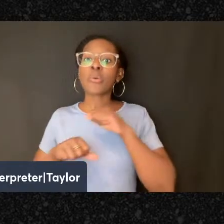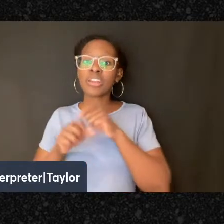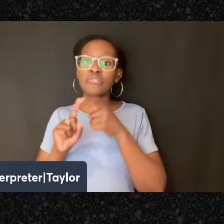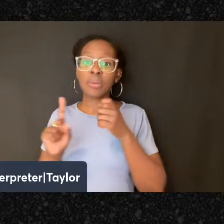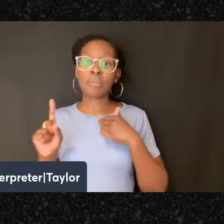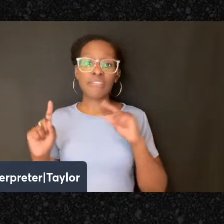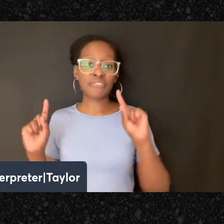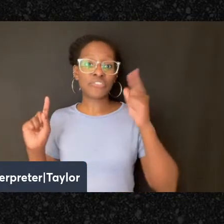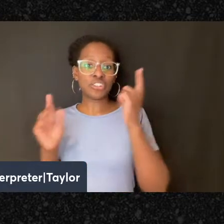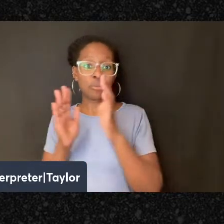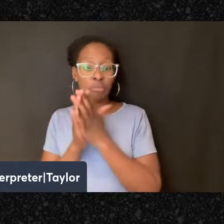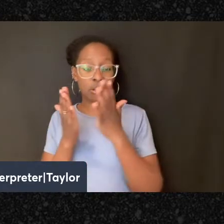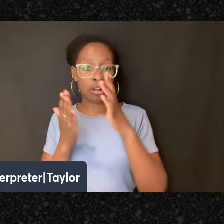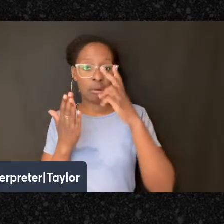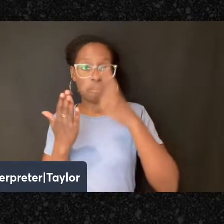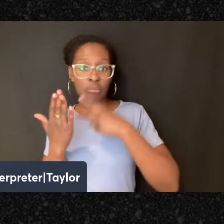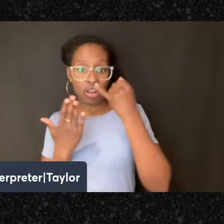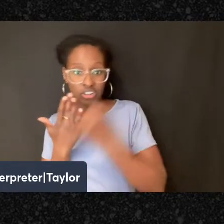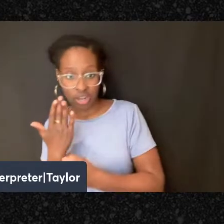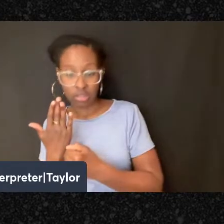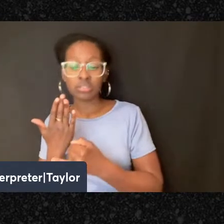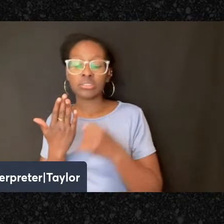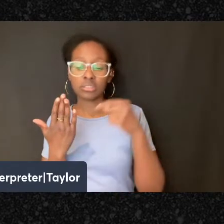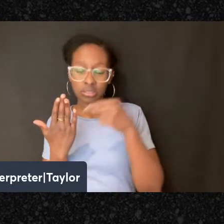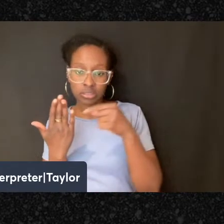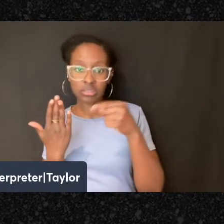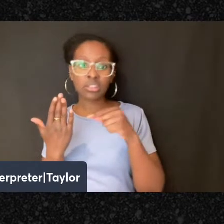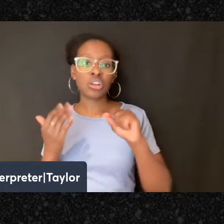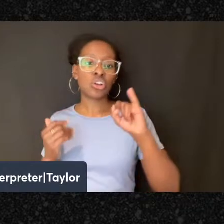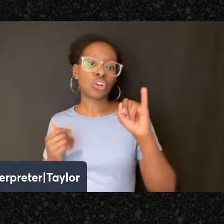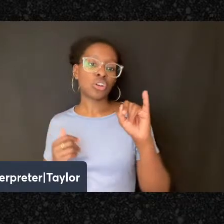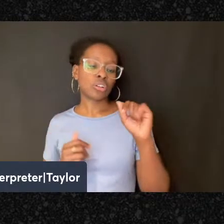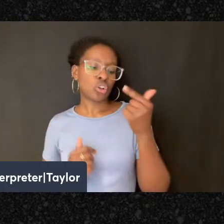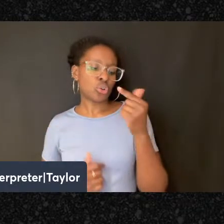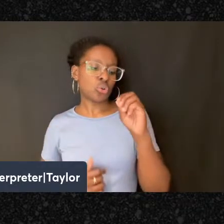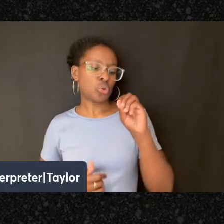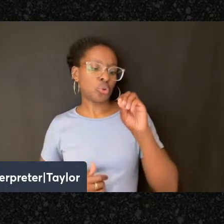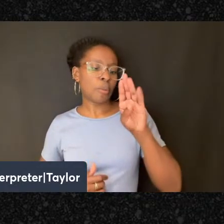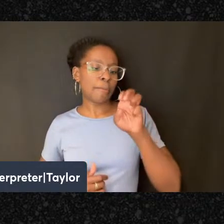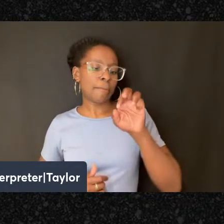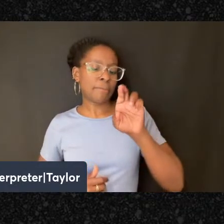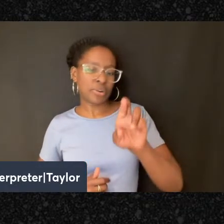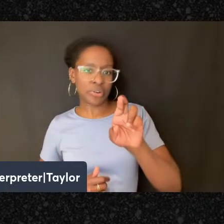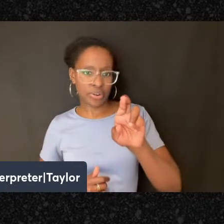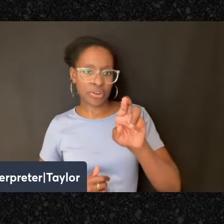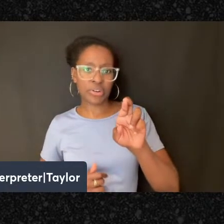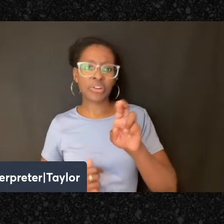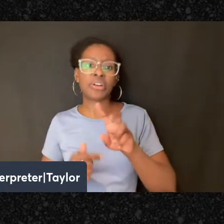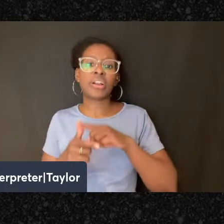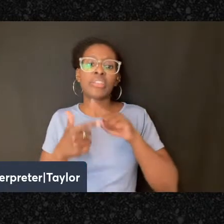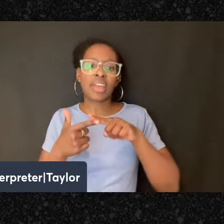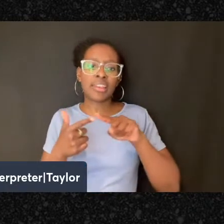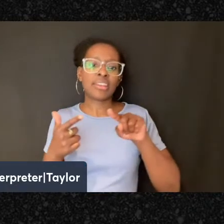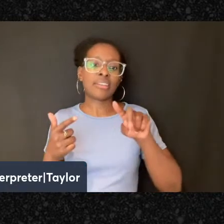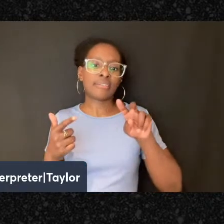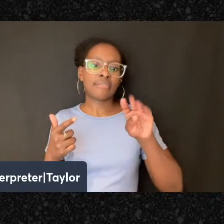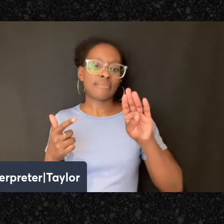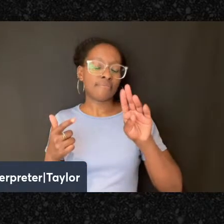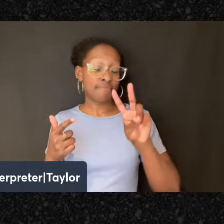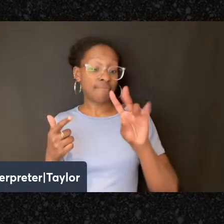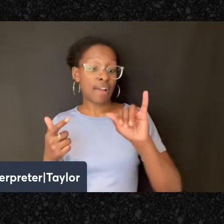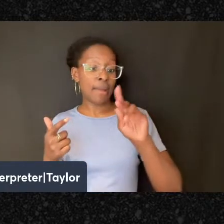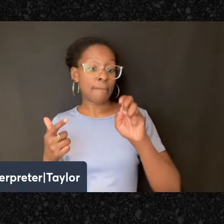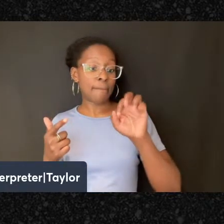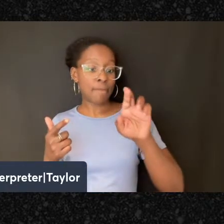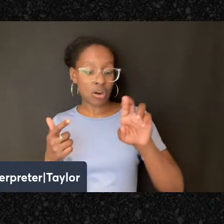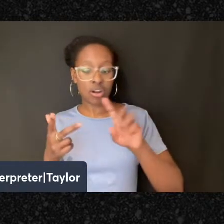Martin Buber, who was a Jewish philosopher in late Wilhelmine and then Weimar and then Nazi Germany before he